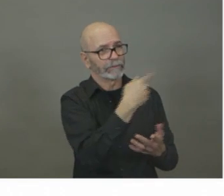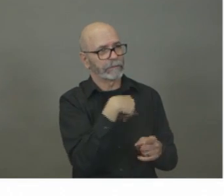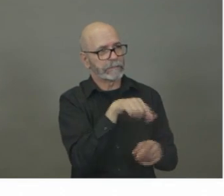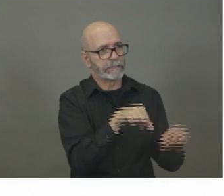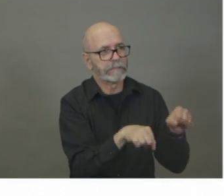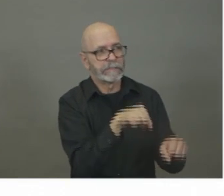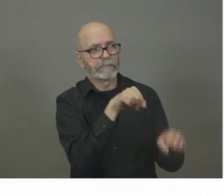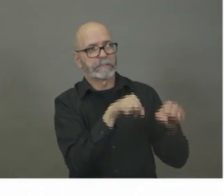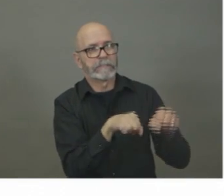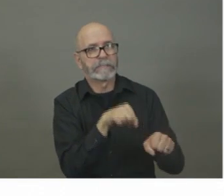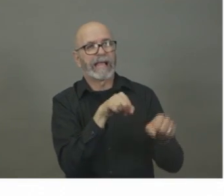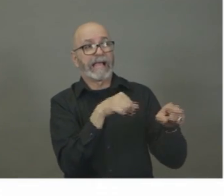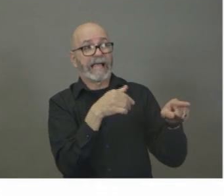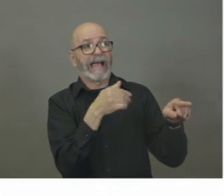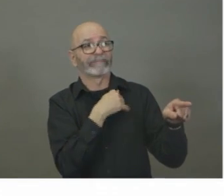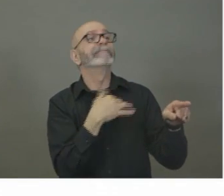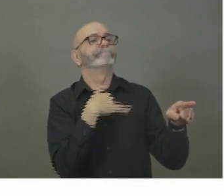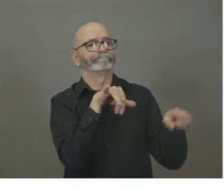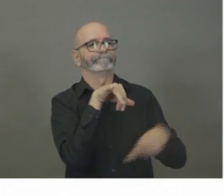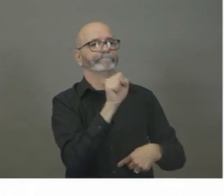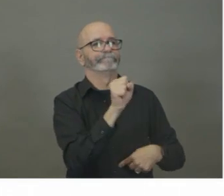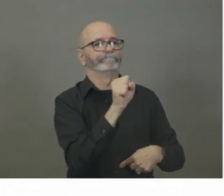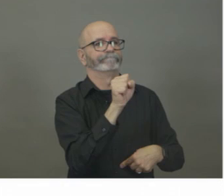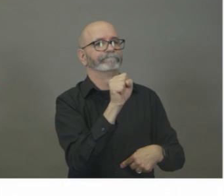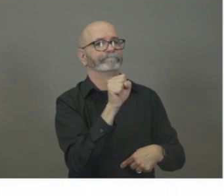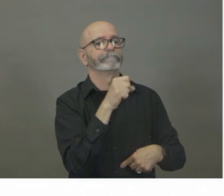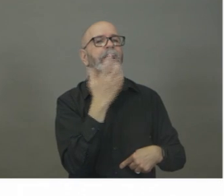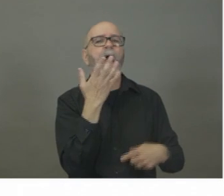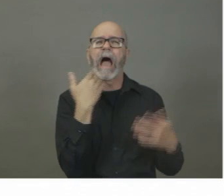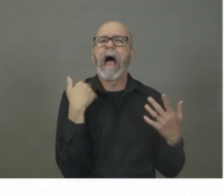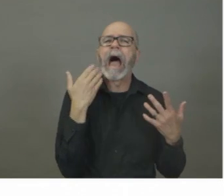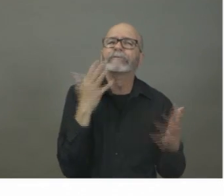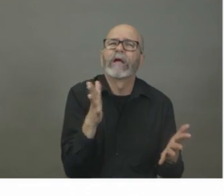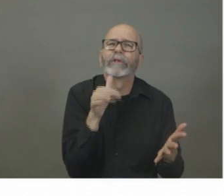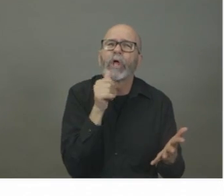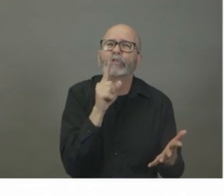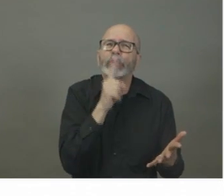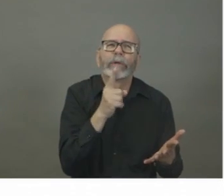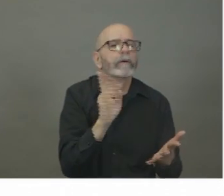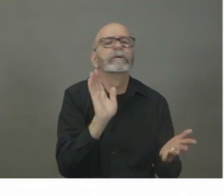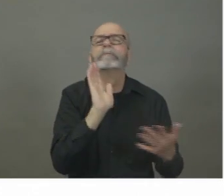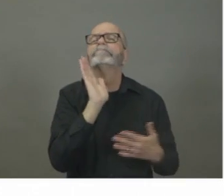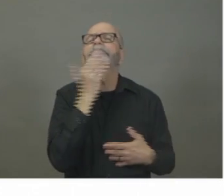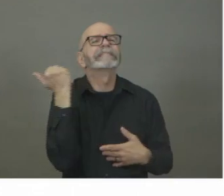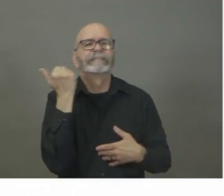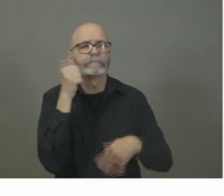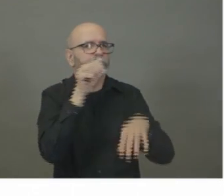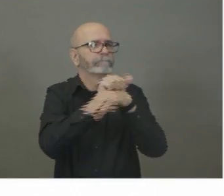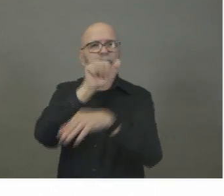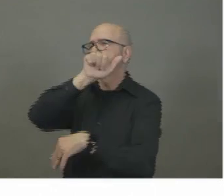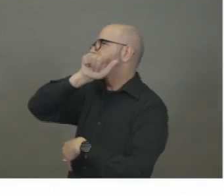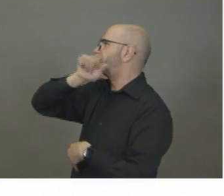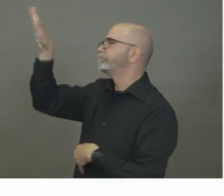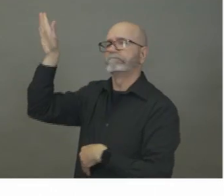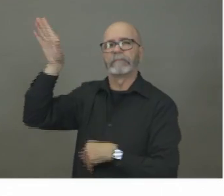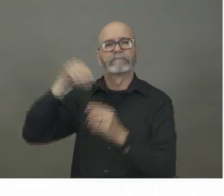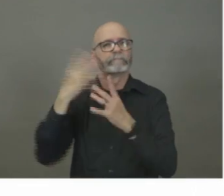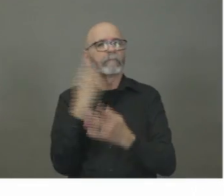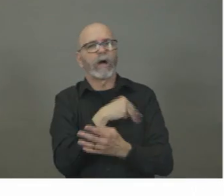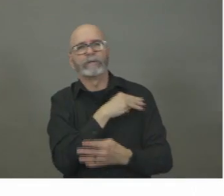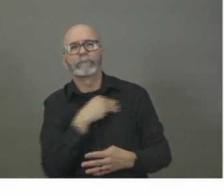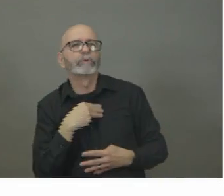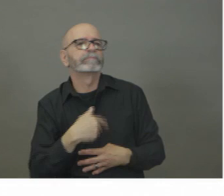has to go to the national lab. So at this point in time, we would only be reporting a case when it's